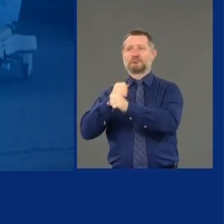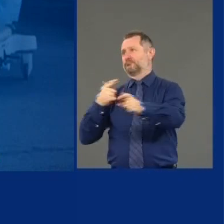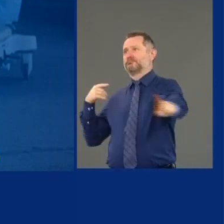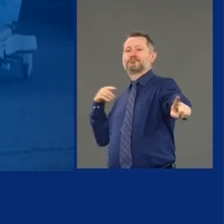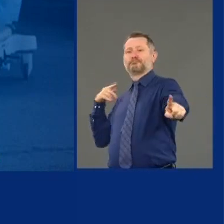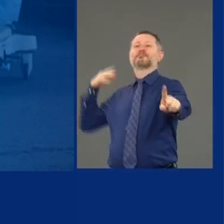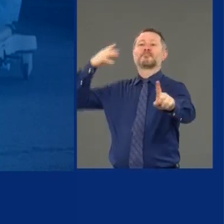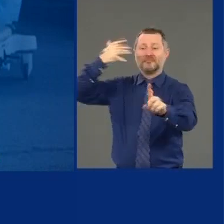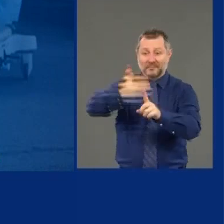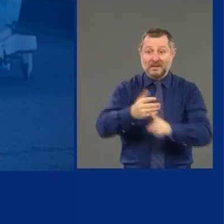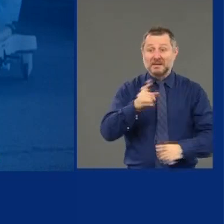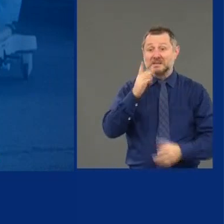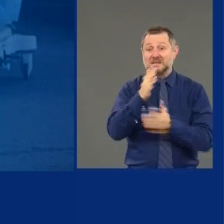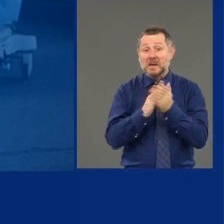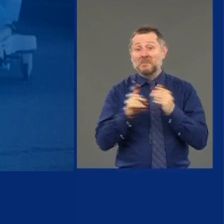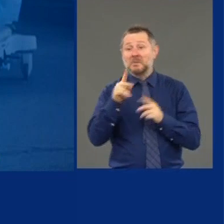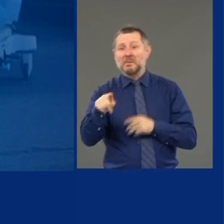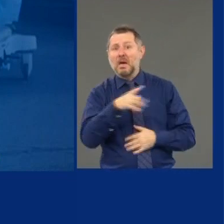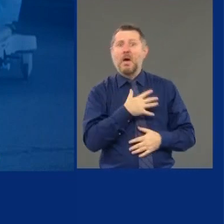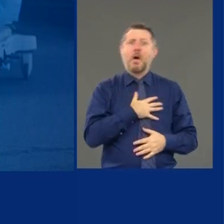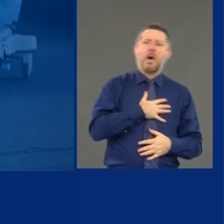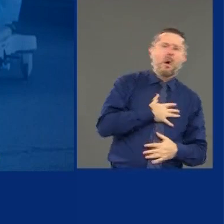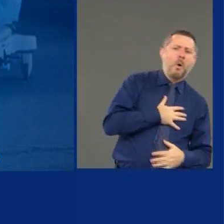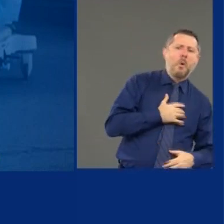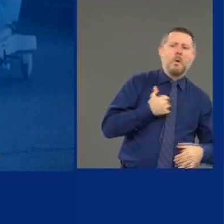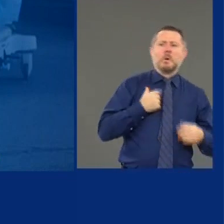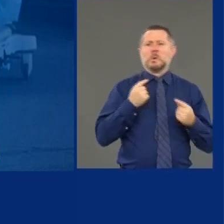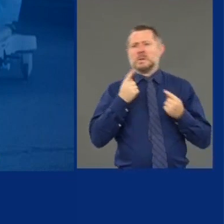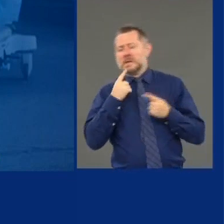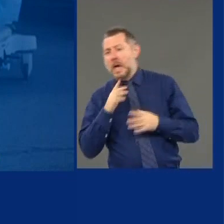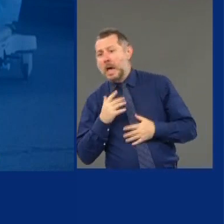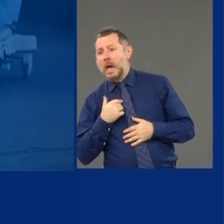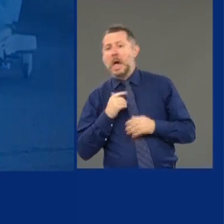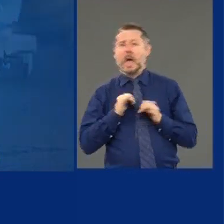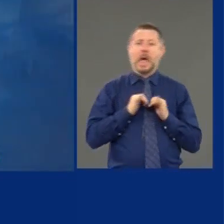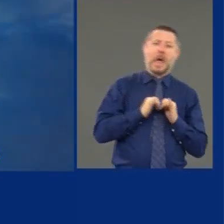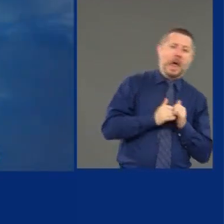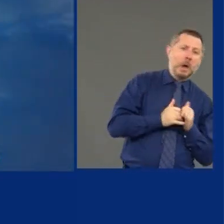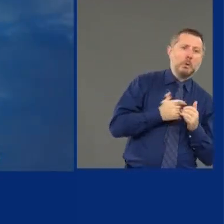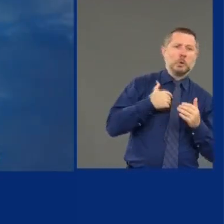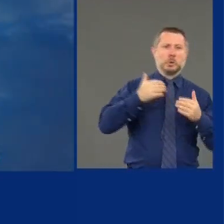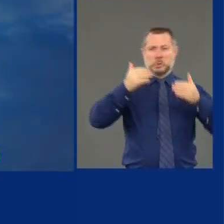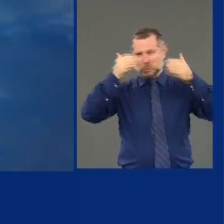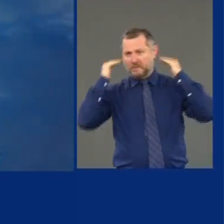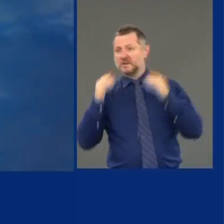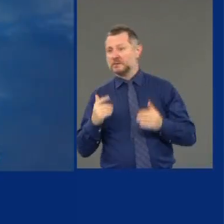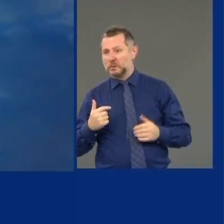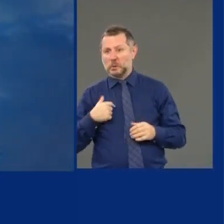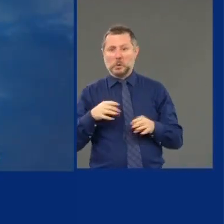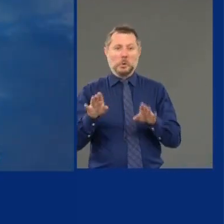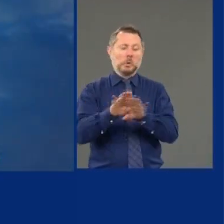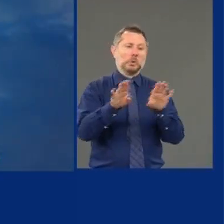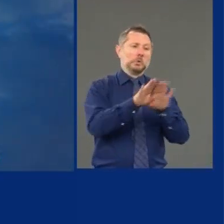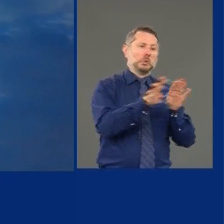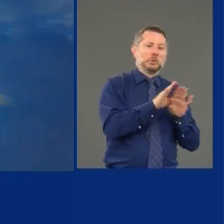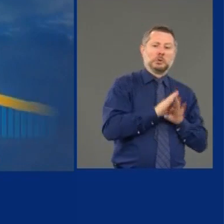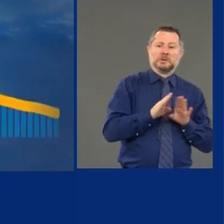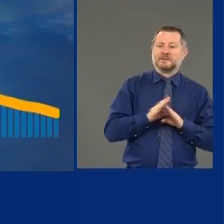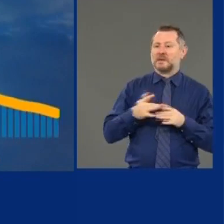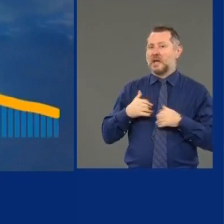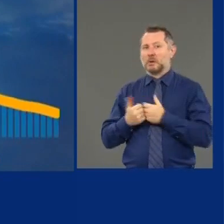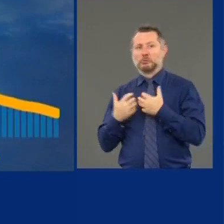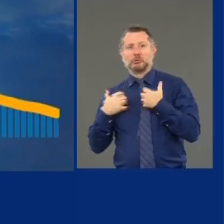were days where everyone said, can we do this? Can we handle this? Can we close down? Can we come back? It